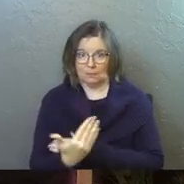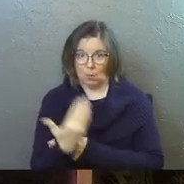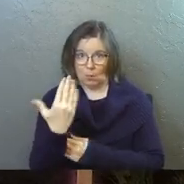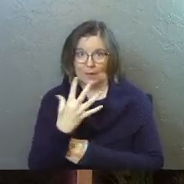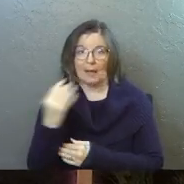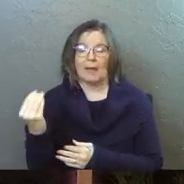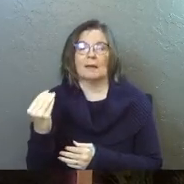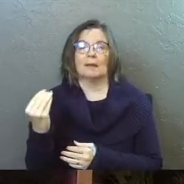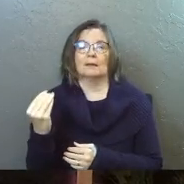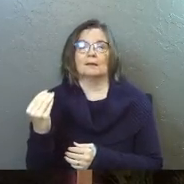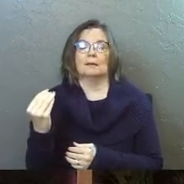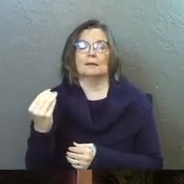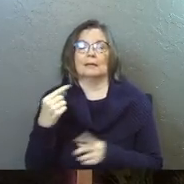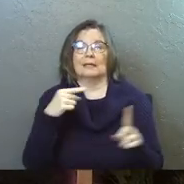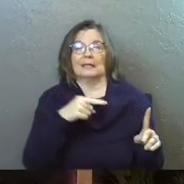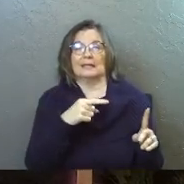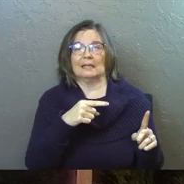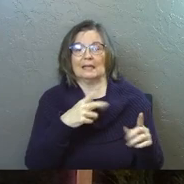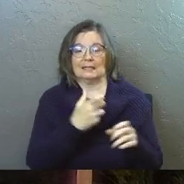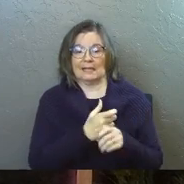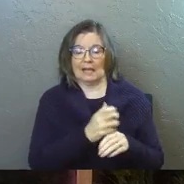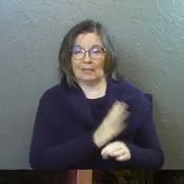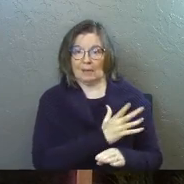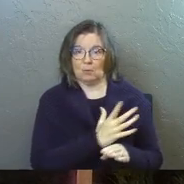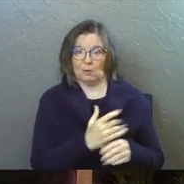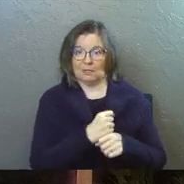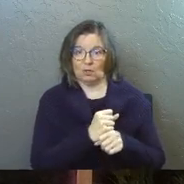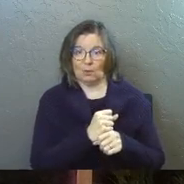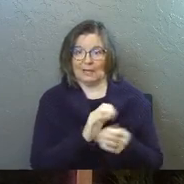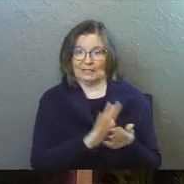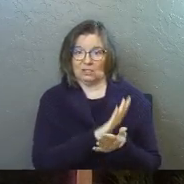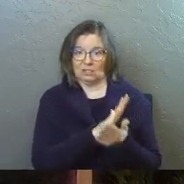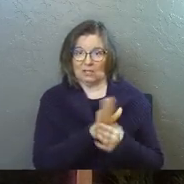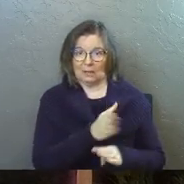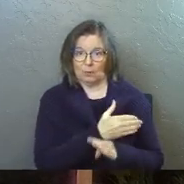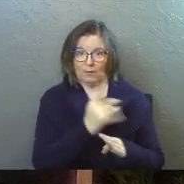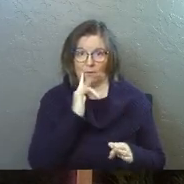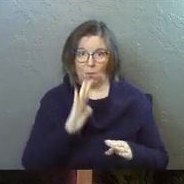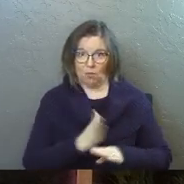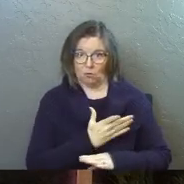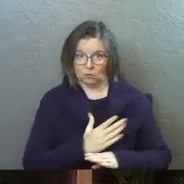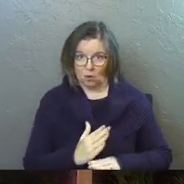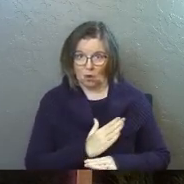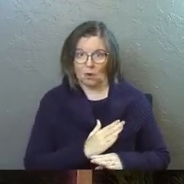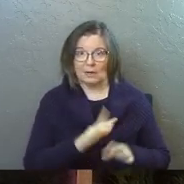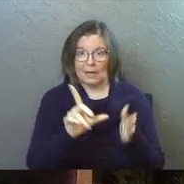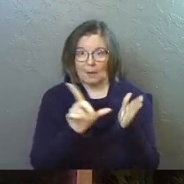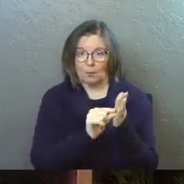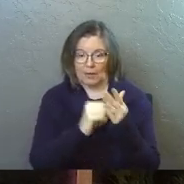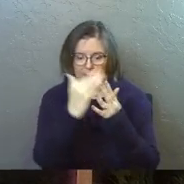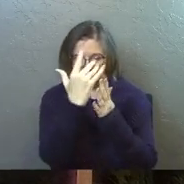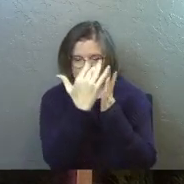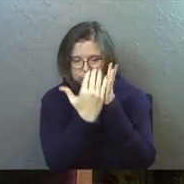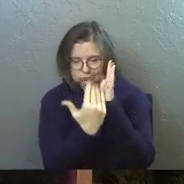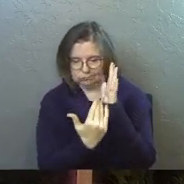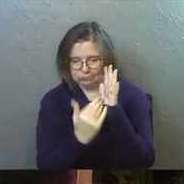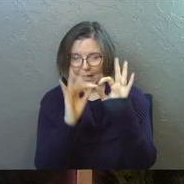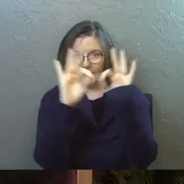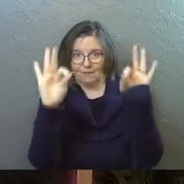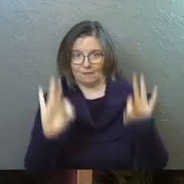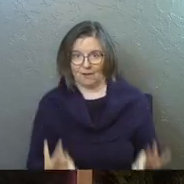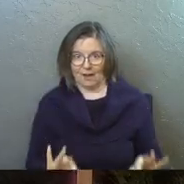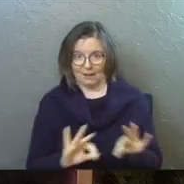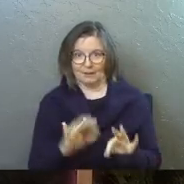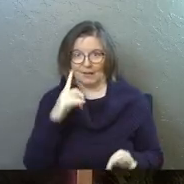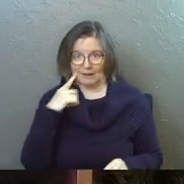morning and, um, he had taken that he had created sheet music for the song. He had printed it out and he had framed it for